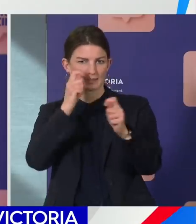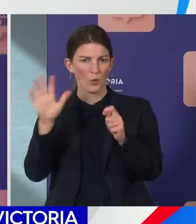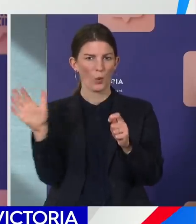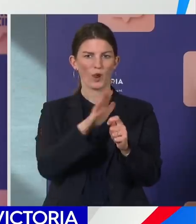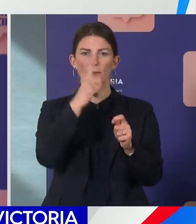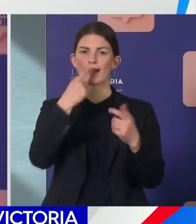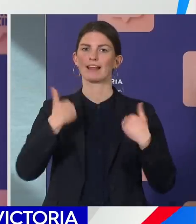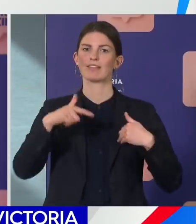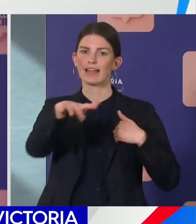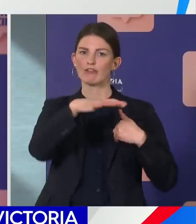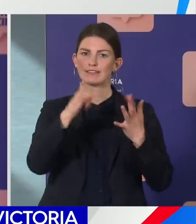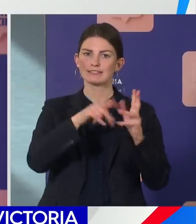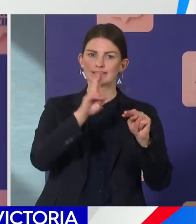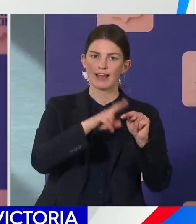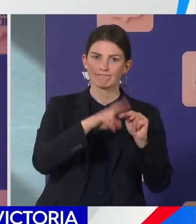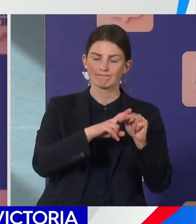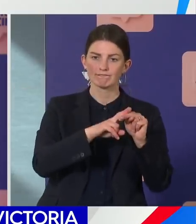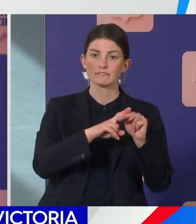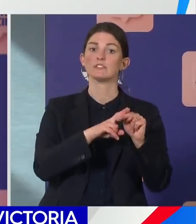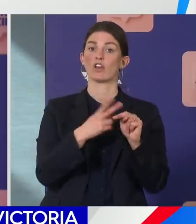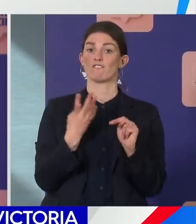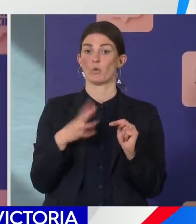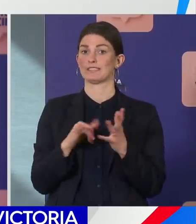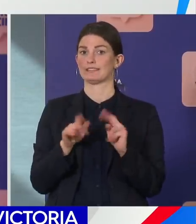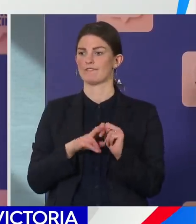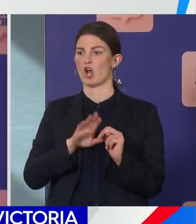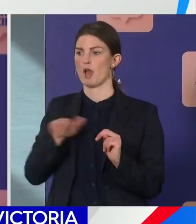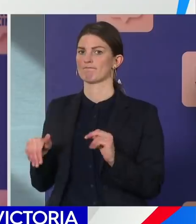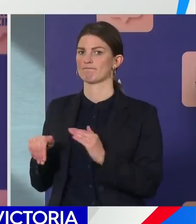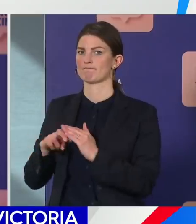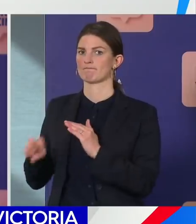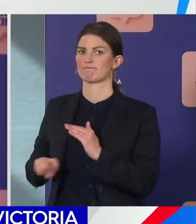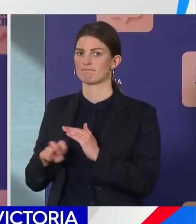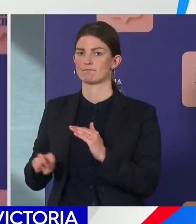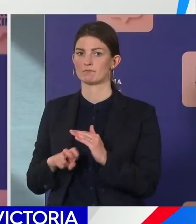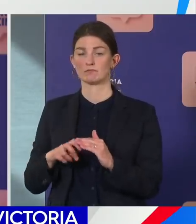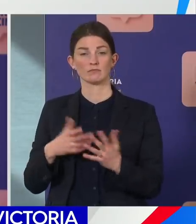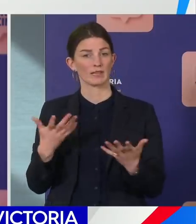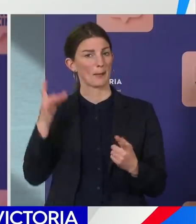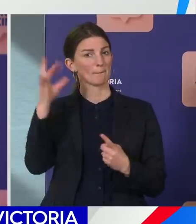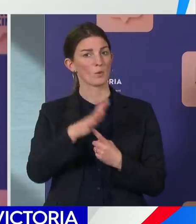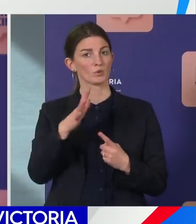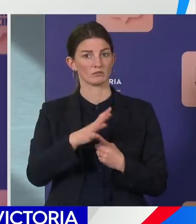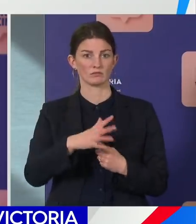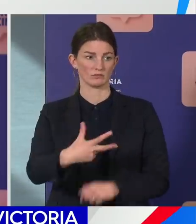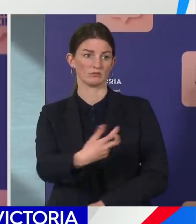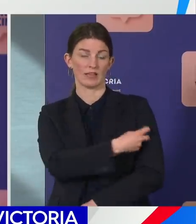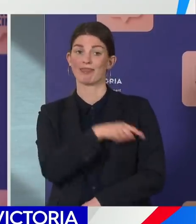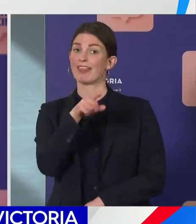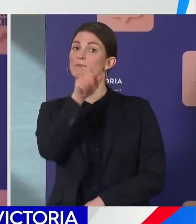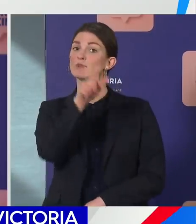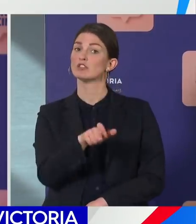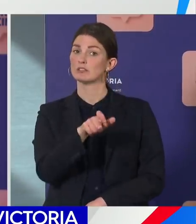We still have around 40 staff on furlough at that location. It highlights again the importance of vaccination. This staff member was fully vaccinated,